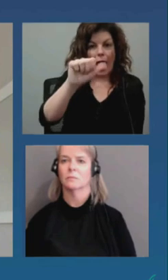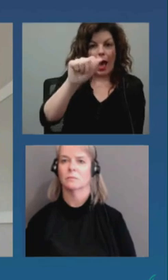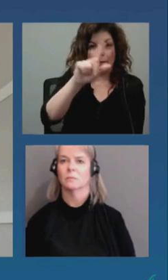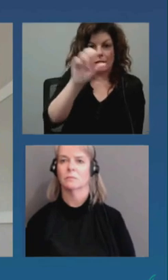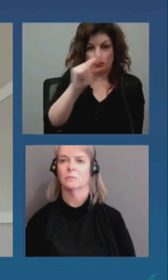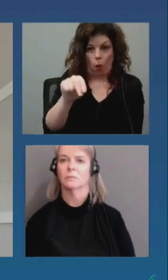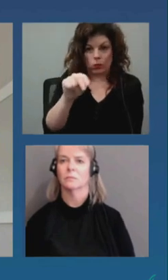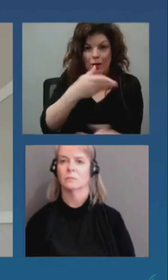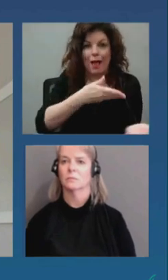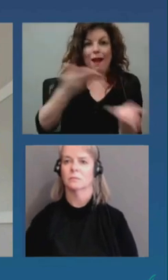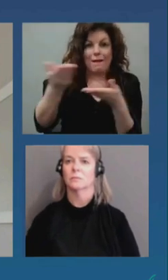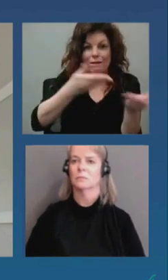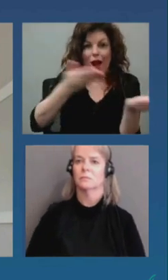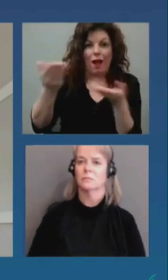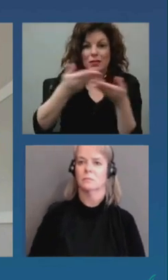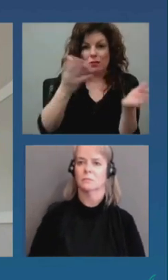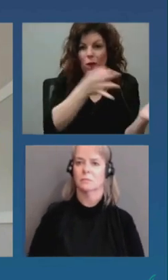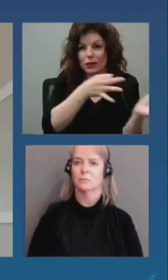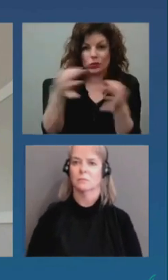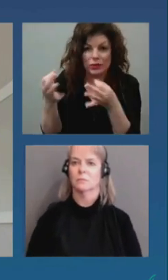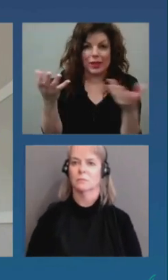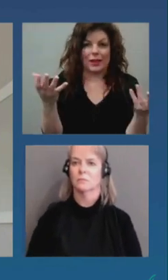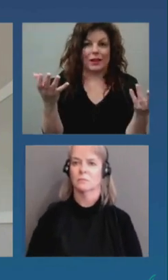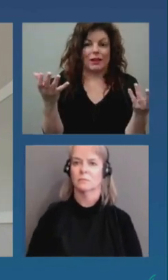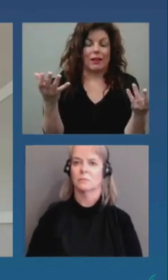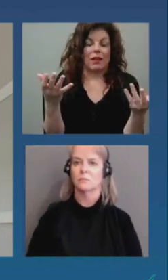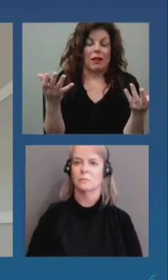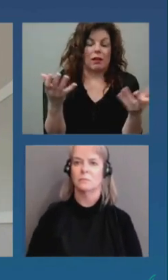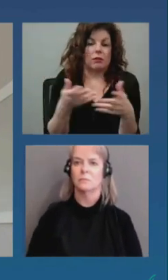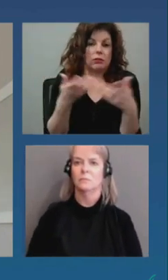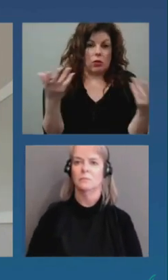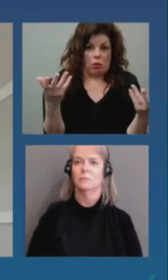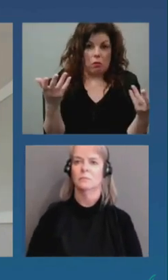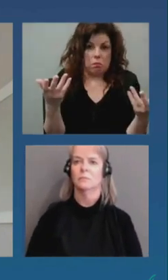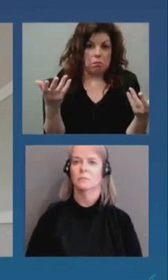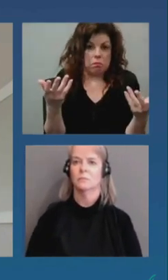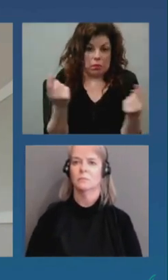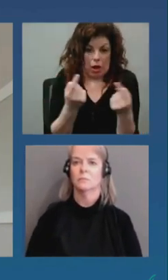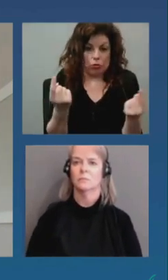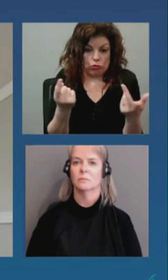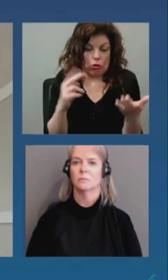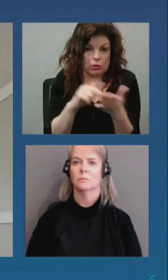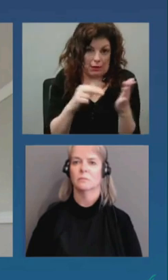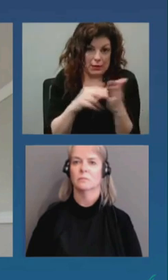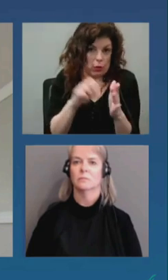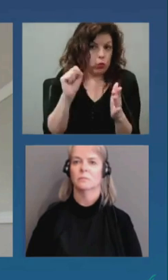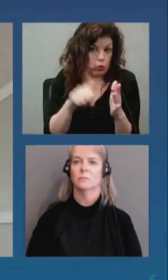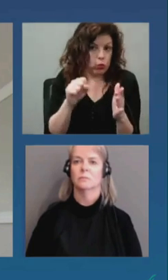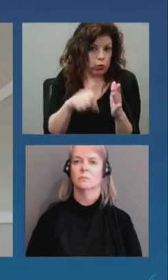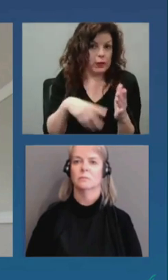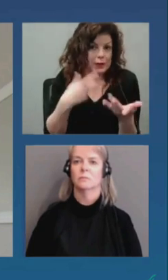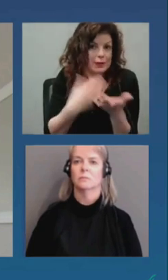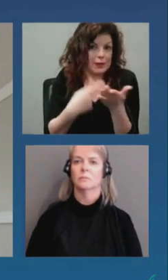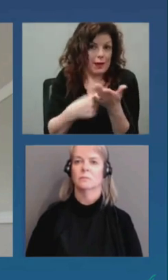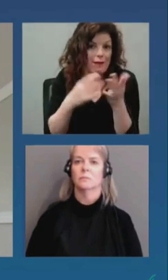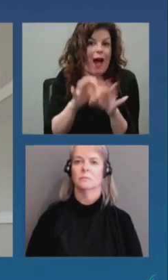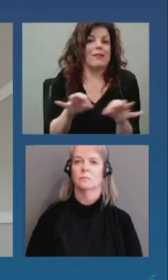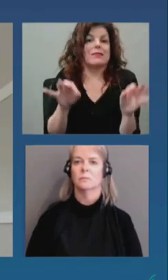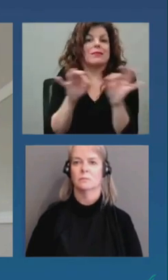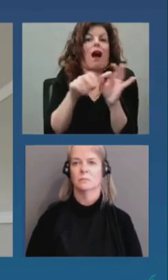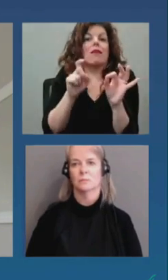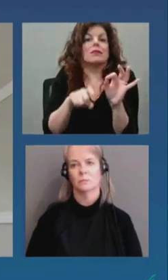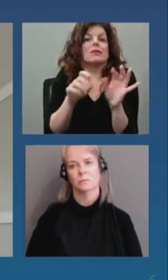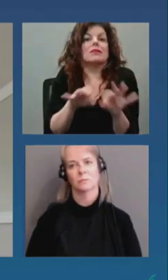services de produits qui peuvent être considérés essentiels comment est ce qu'on